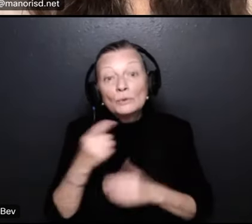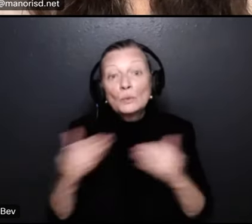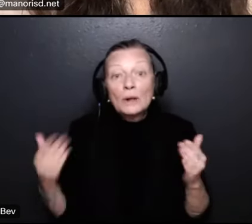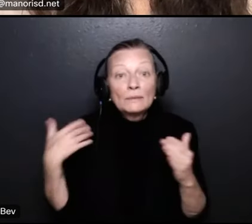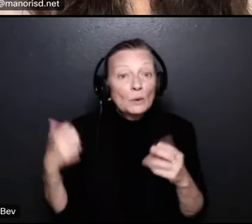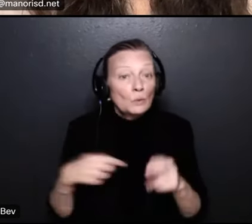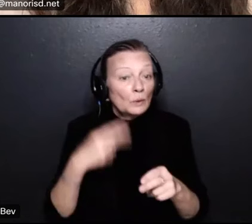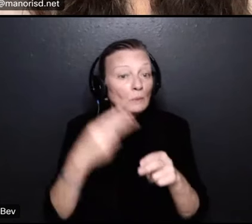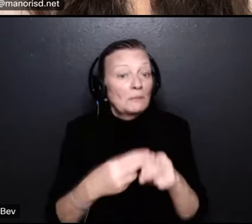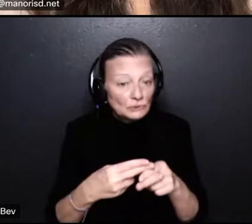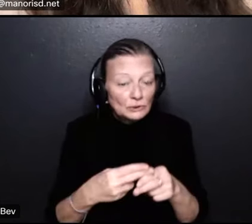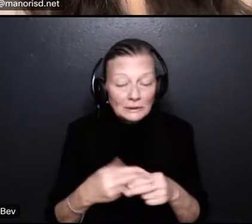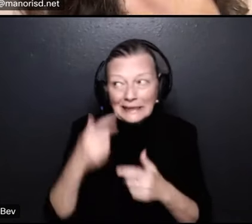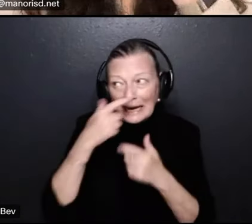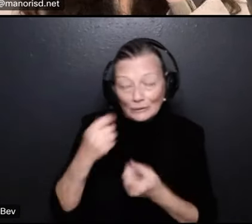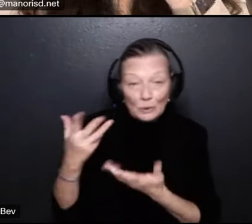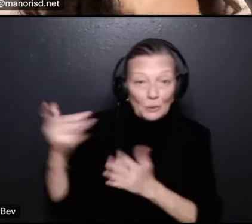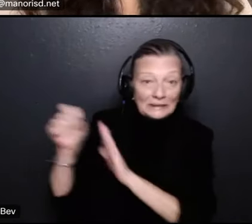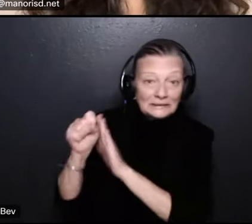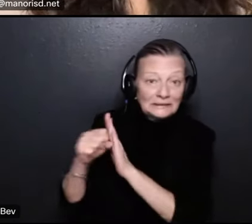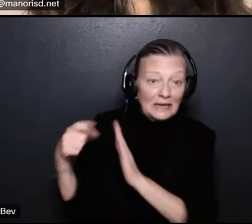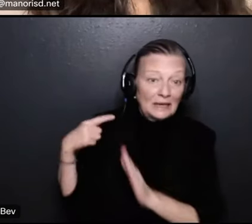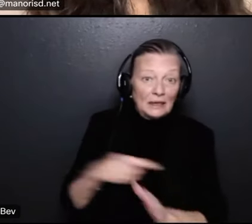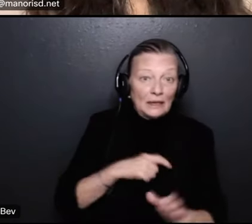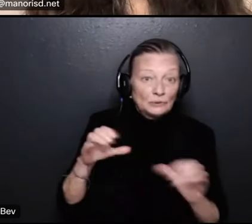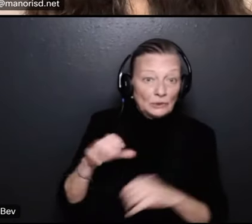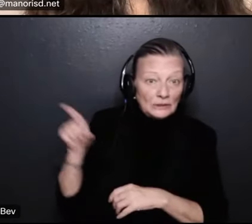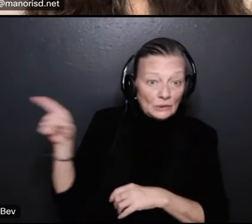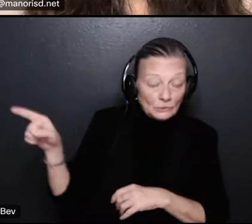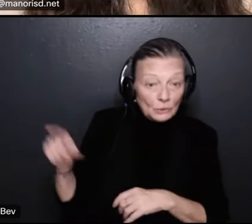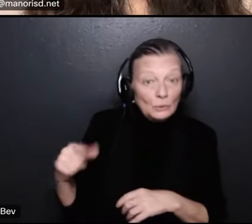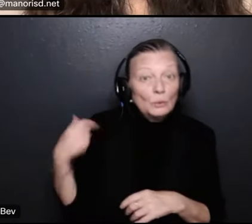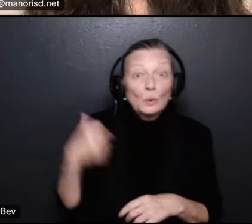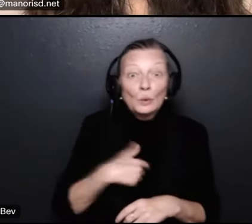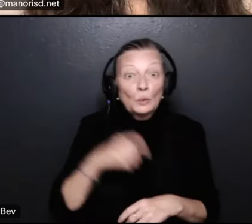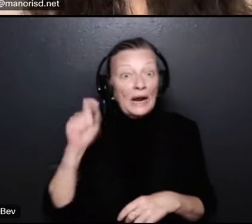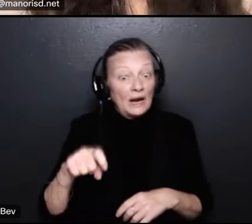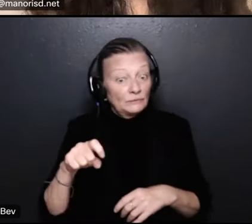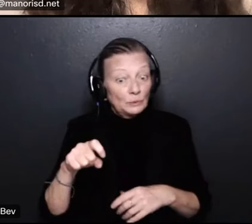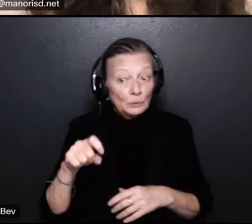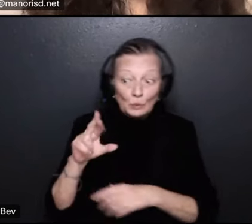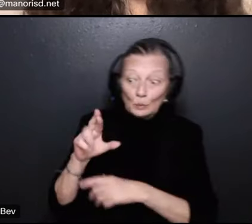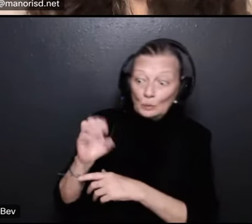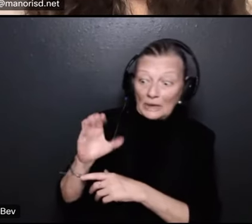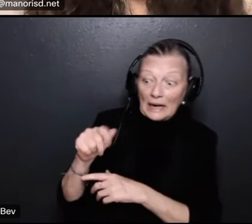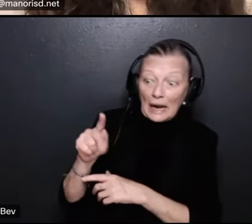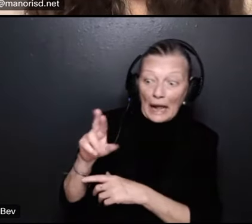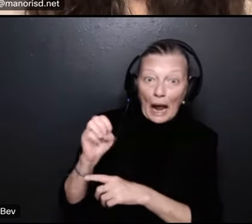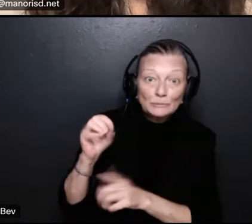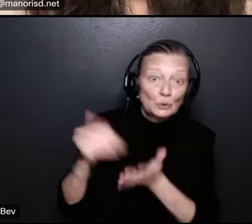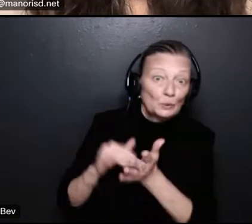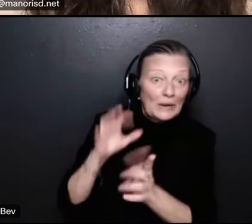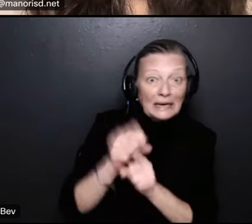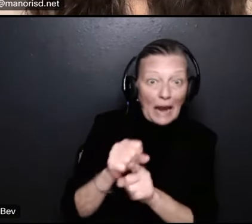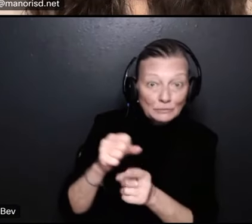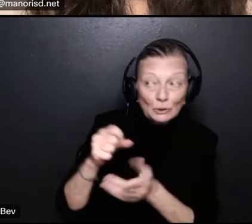interesting thing that the state legislator does whenever we have to do a recapture payment even though we're not spending it on kids